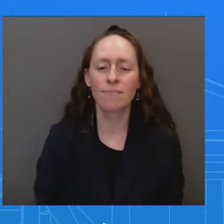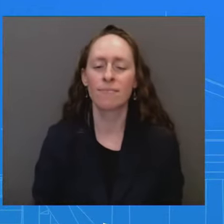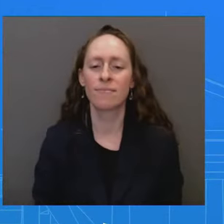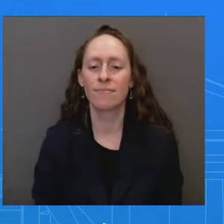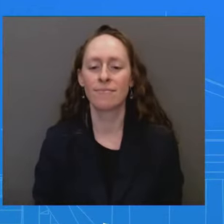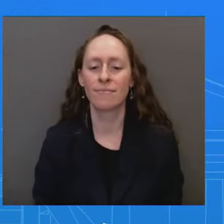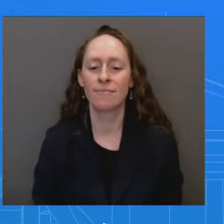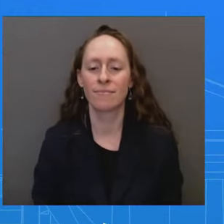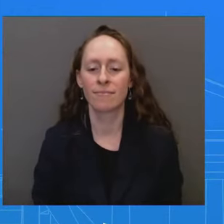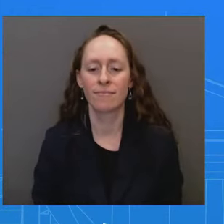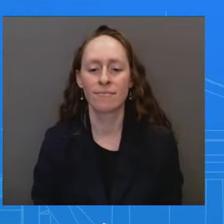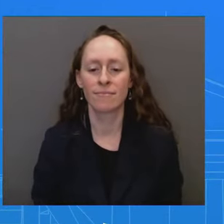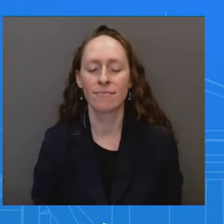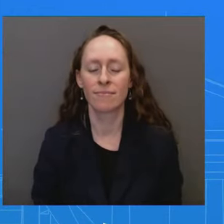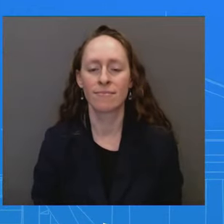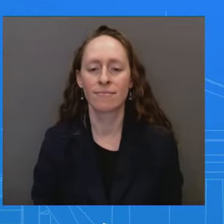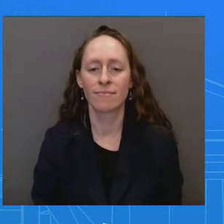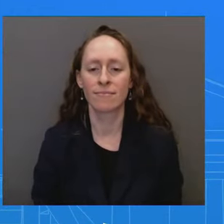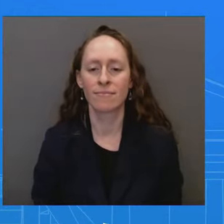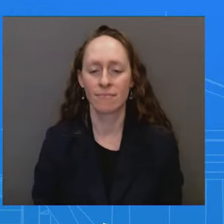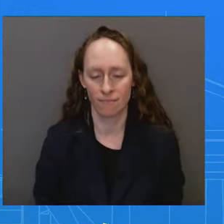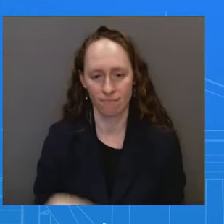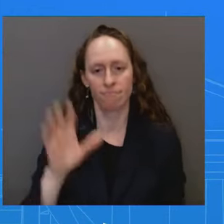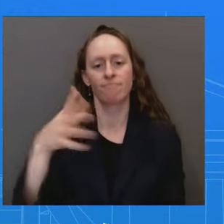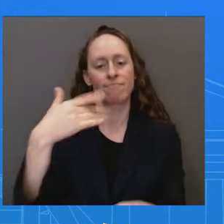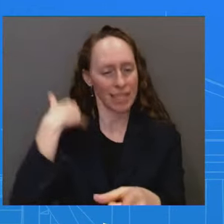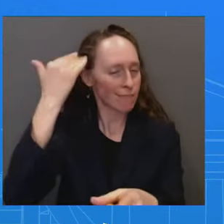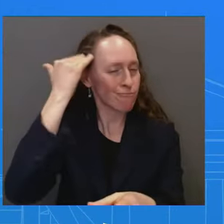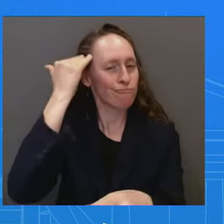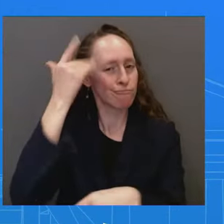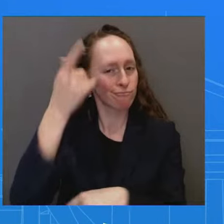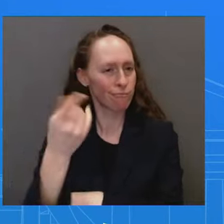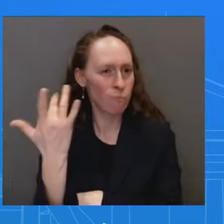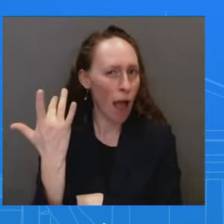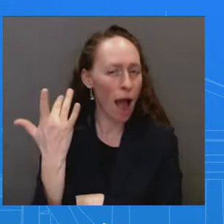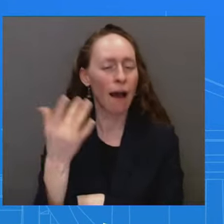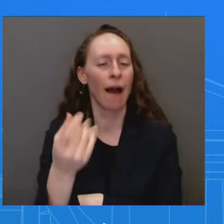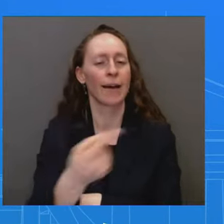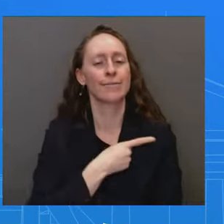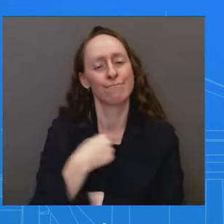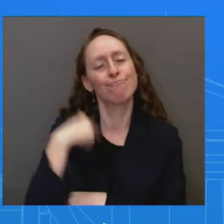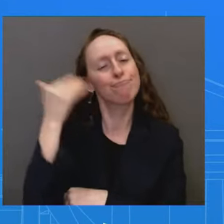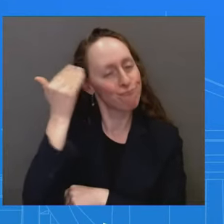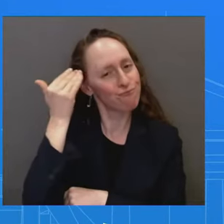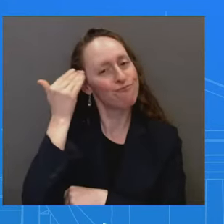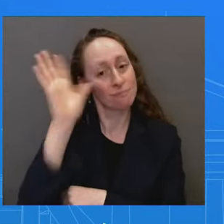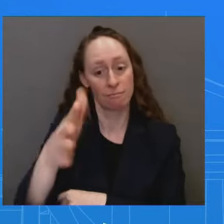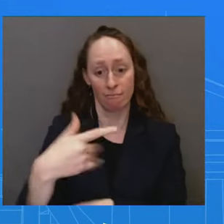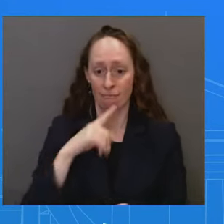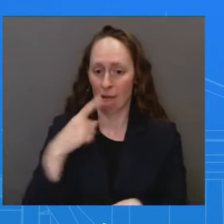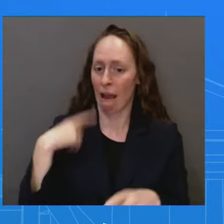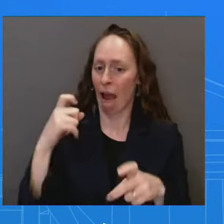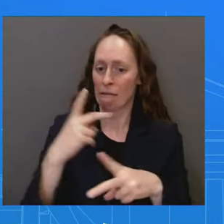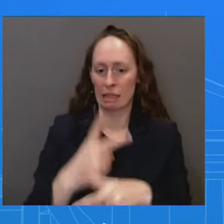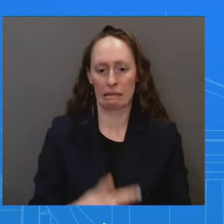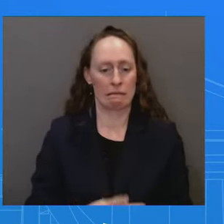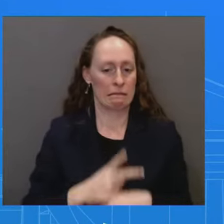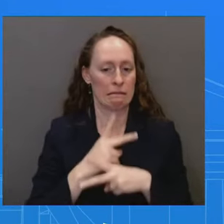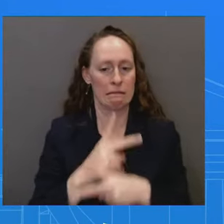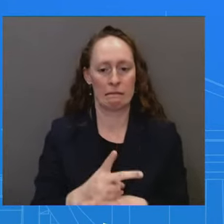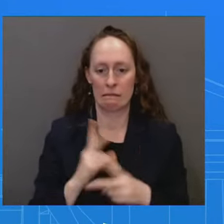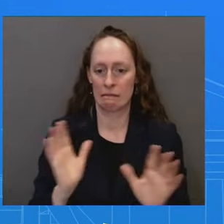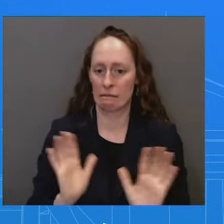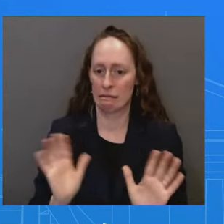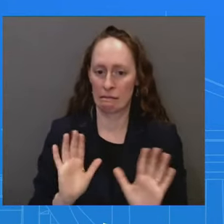question. I see why you're asking the question. Uh, we're going to be really careful here, given, given that there is, uh, an ongoing case. So,